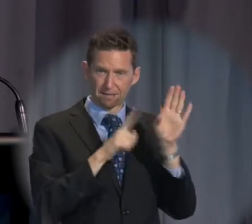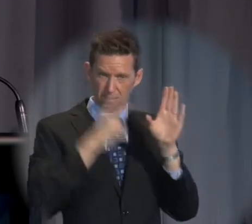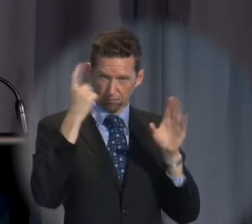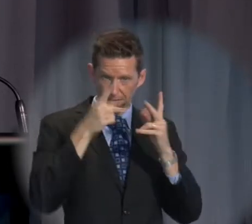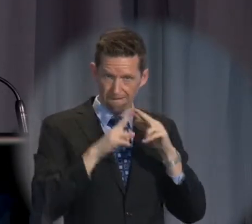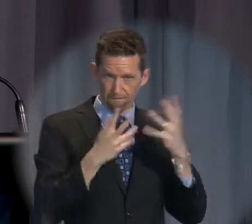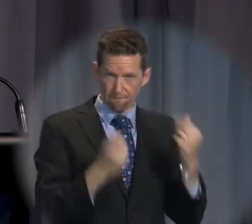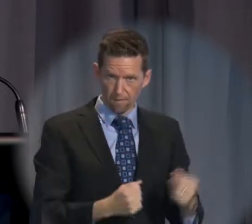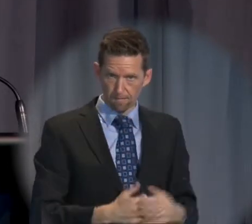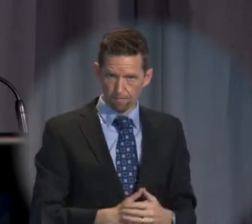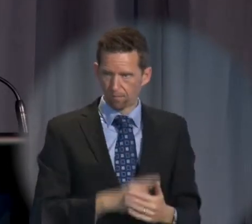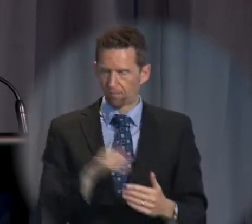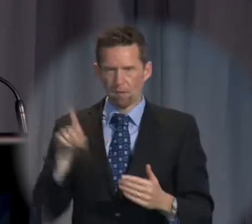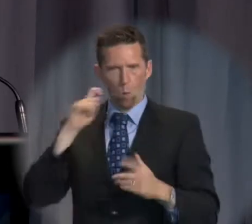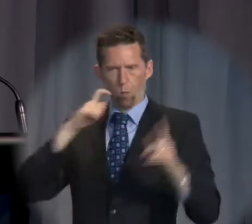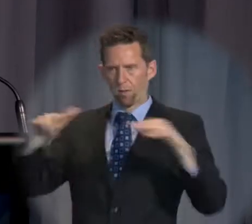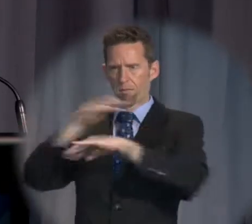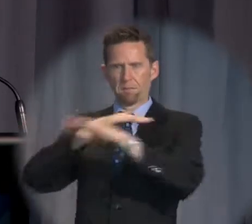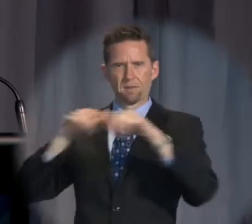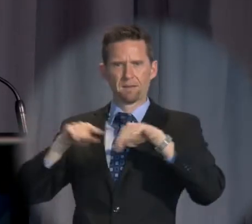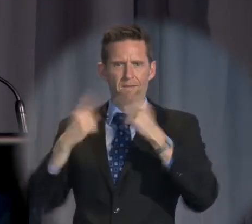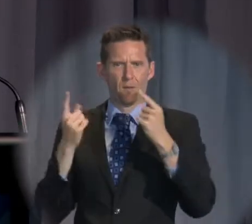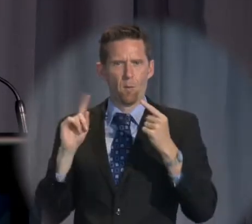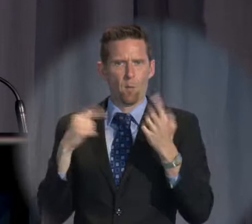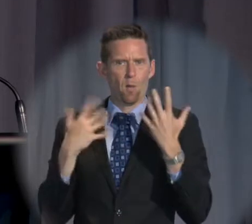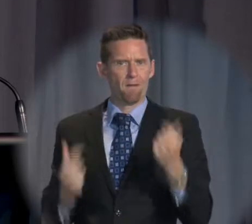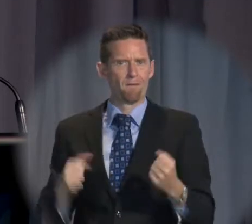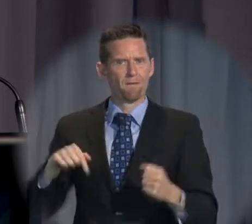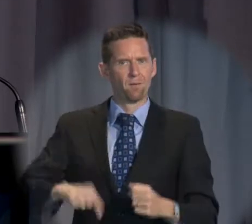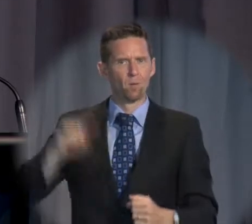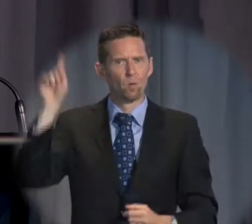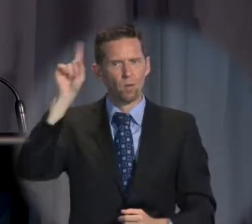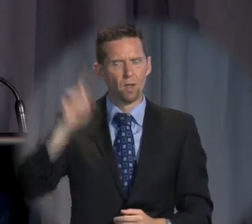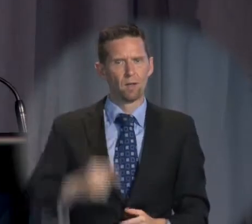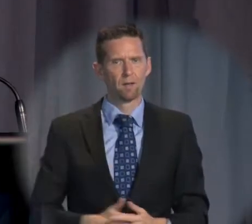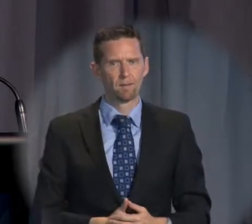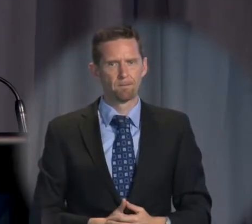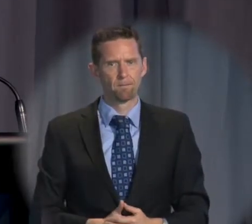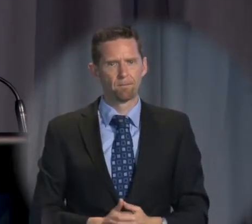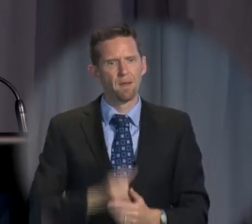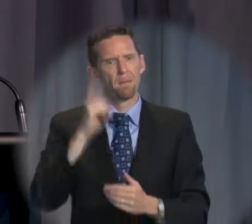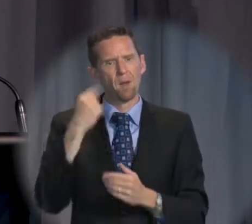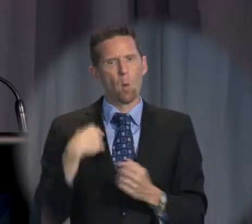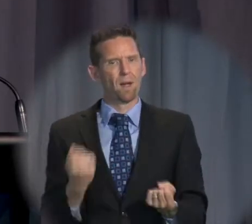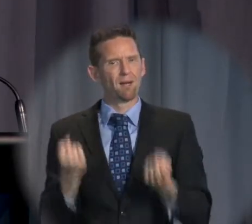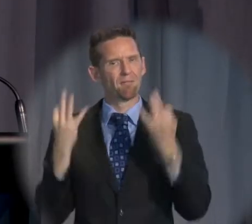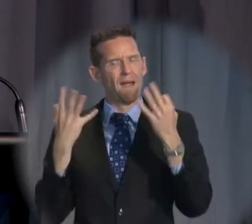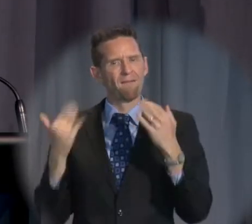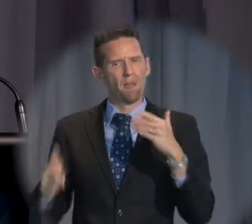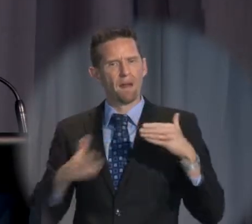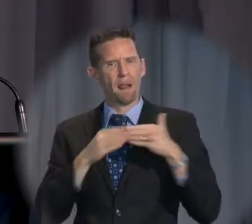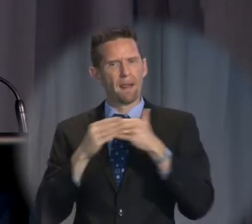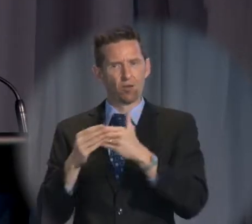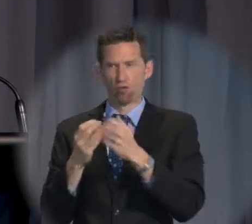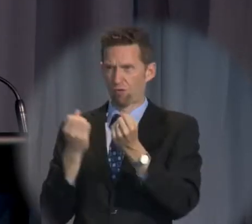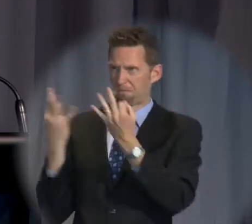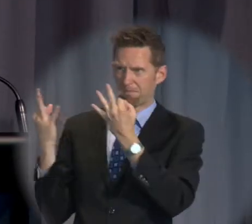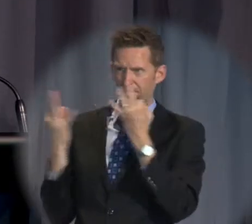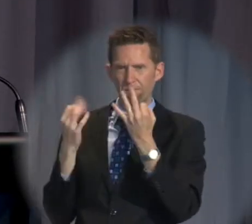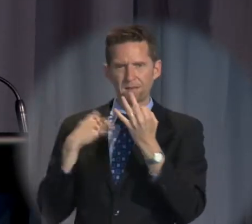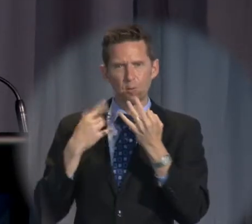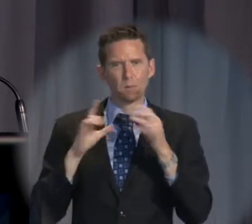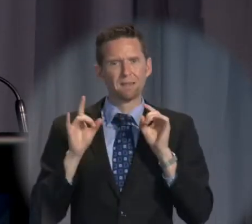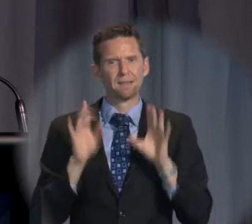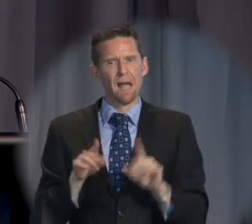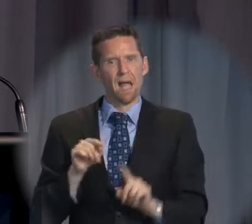we would have a very different landscape than exists today. But to the extent that we do not have that leadership, I believe we have to